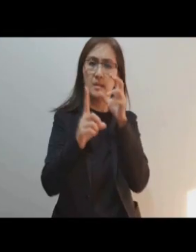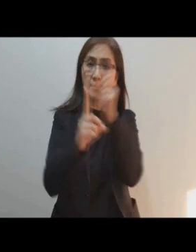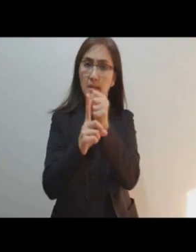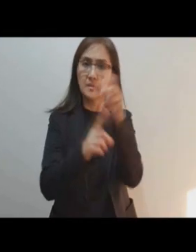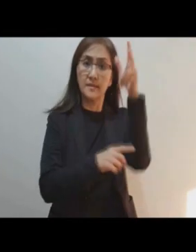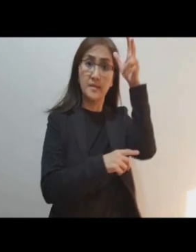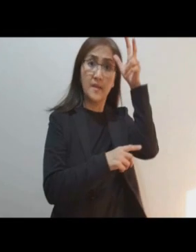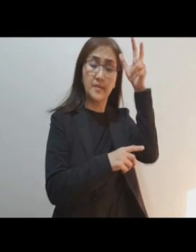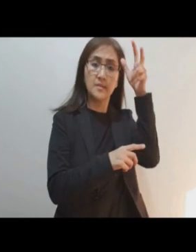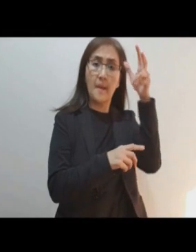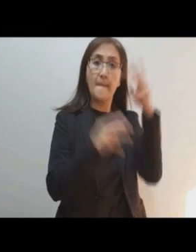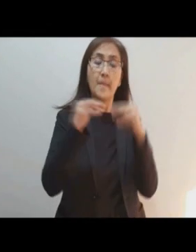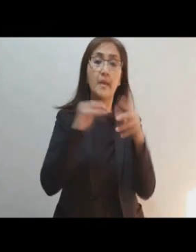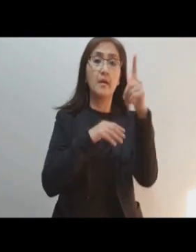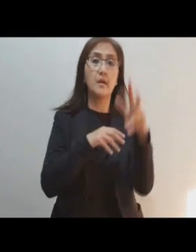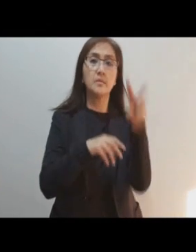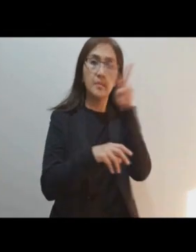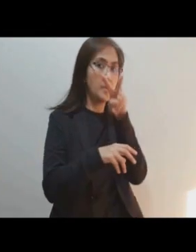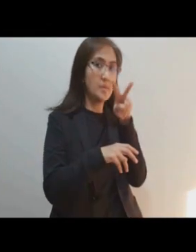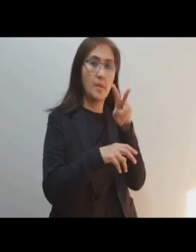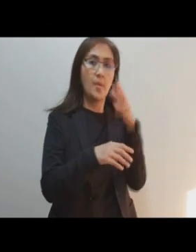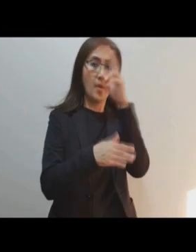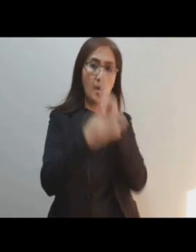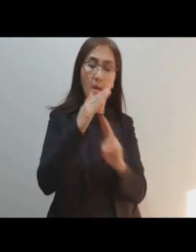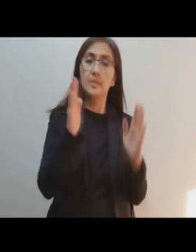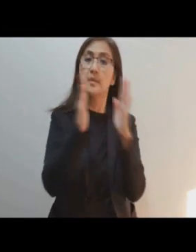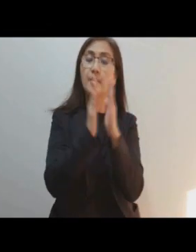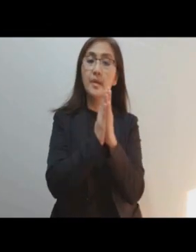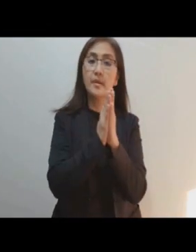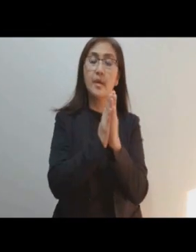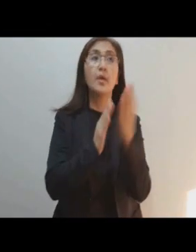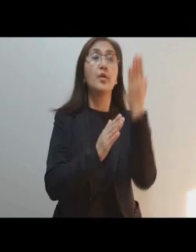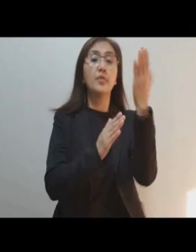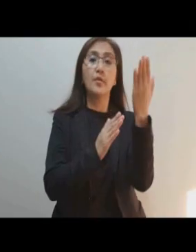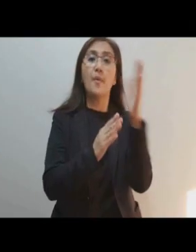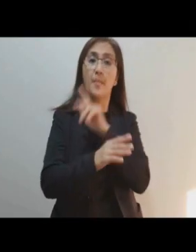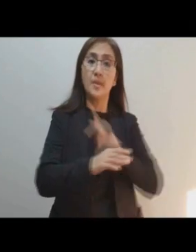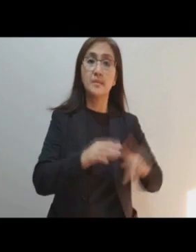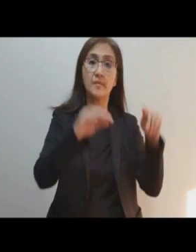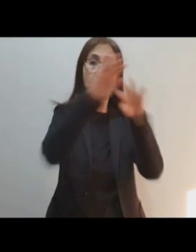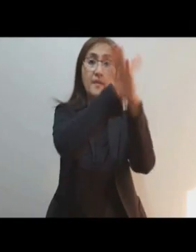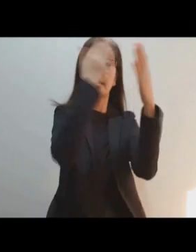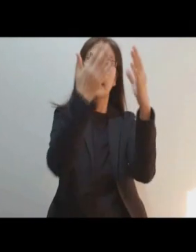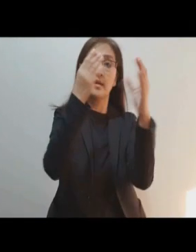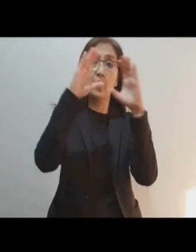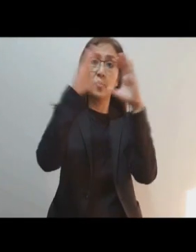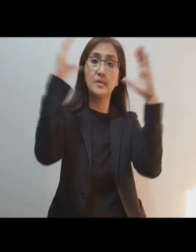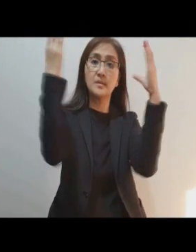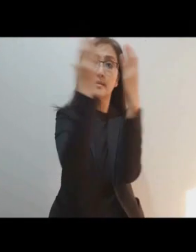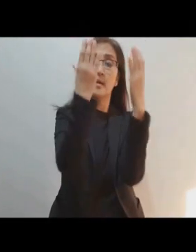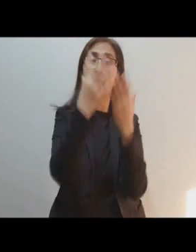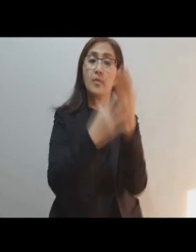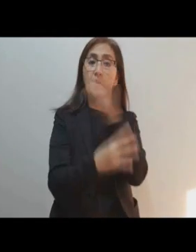snares of the devil. May God rebuke him, we humbly pray. And do thou, O Prince of the Heavenly